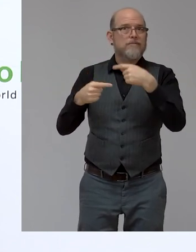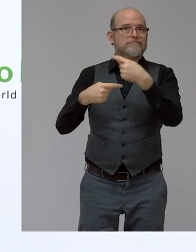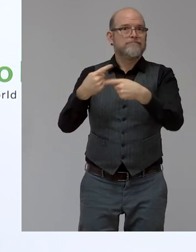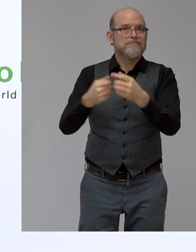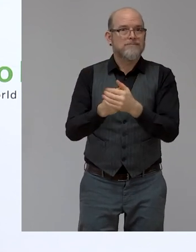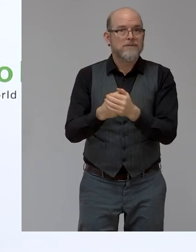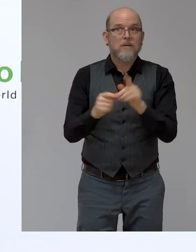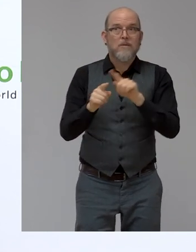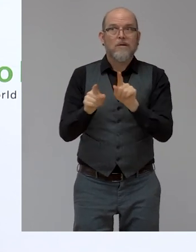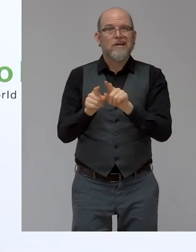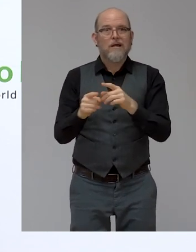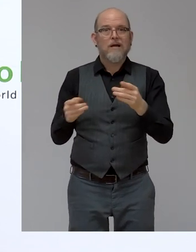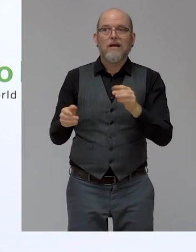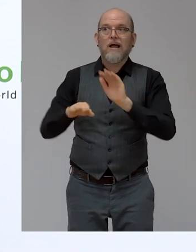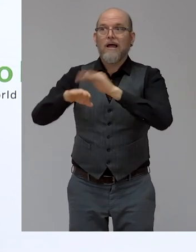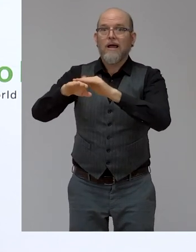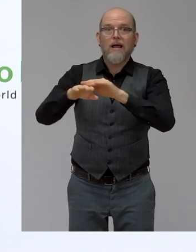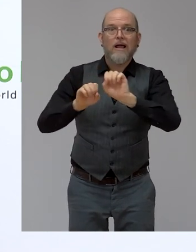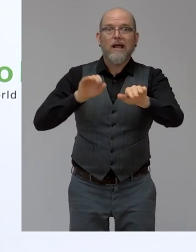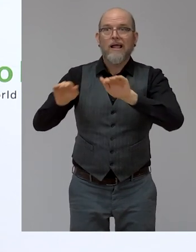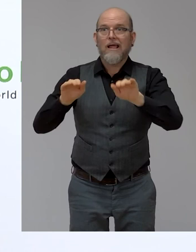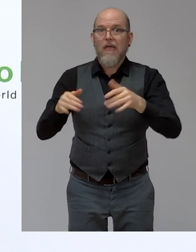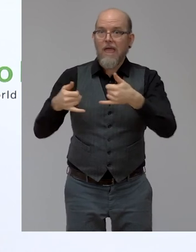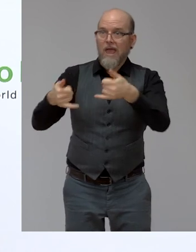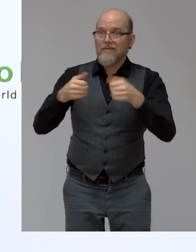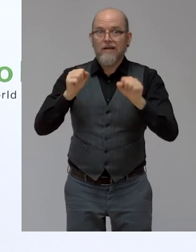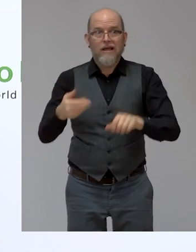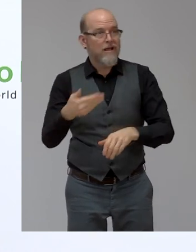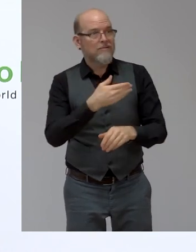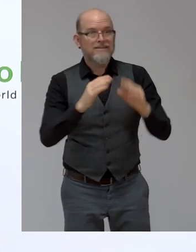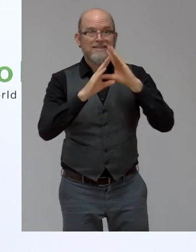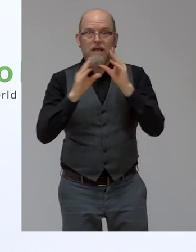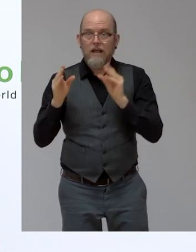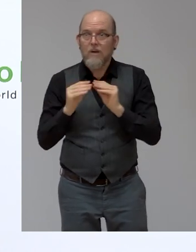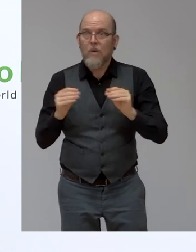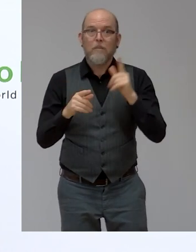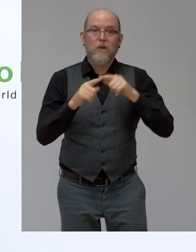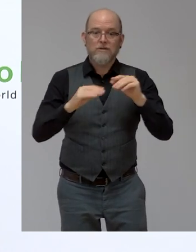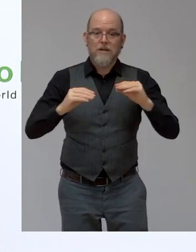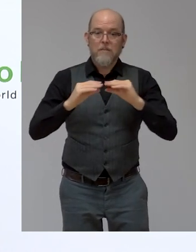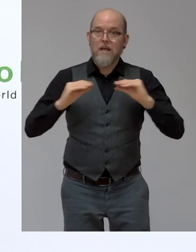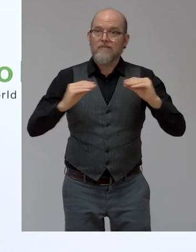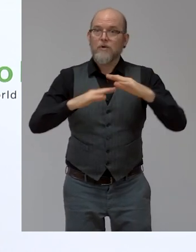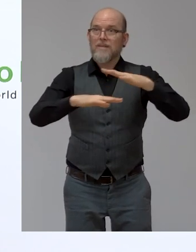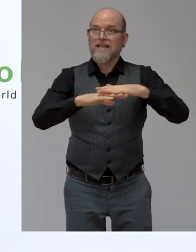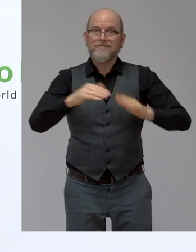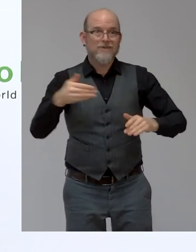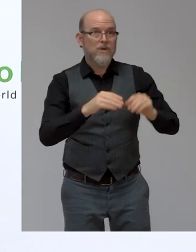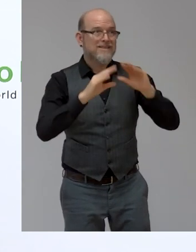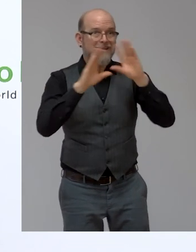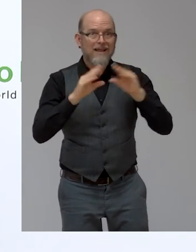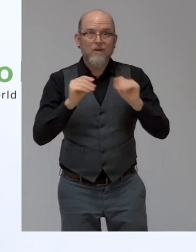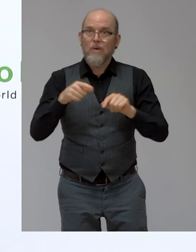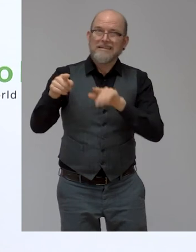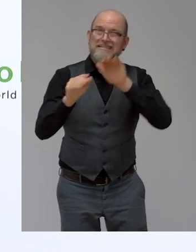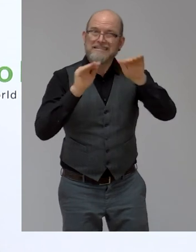this award, but our platform and our cooperation, because we think, uh, we cannot only preach to the converted. We need to reach out